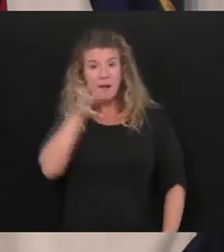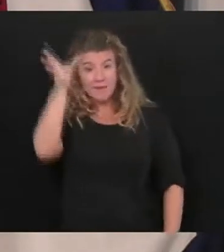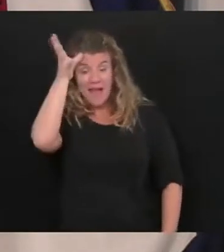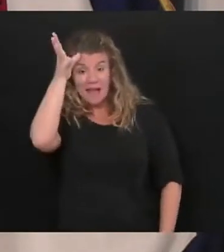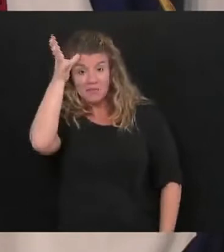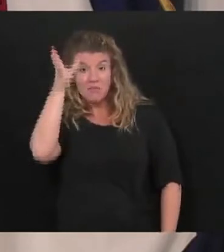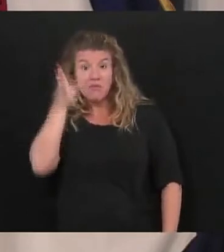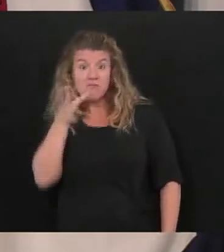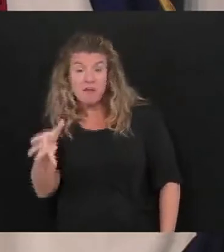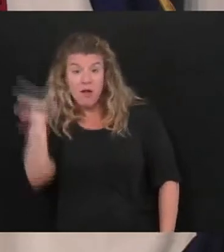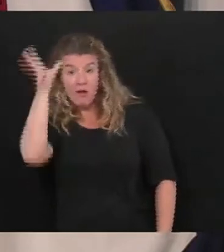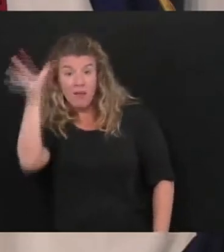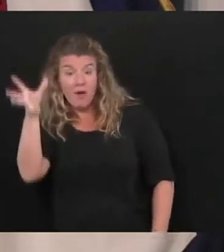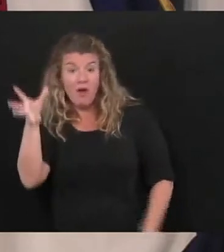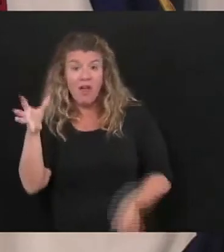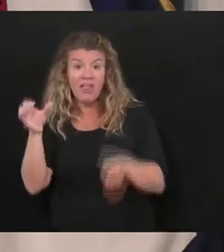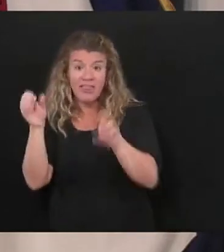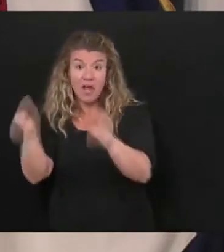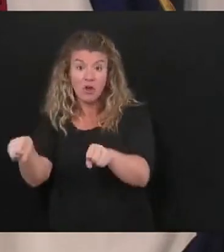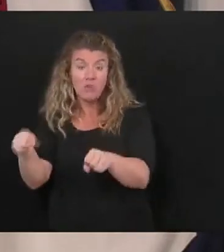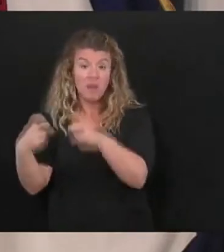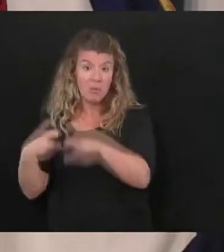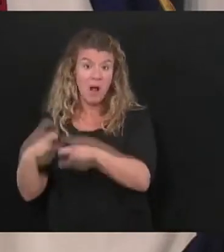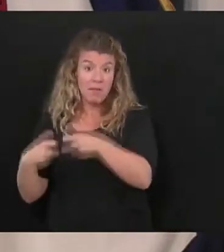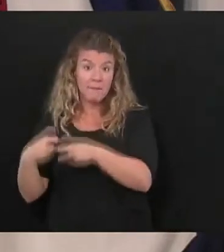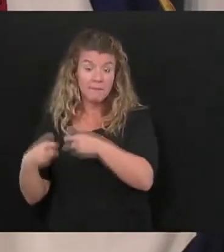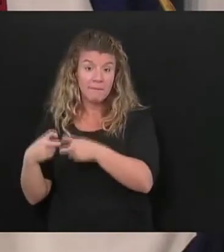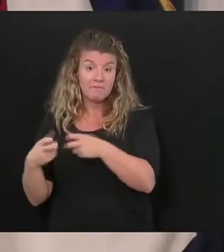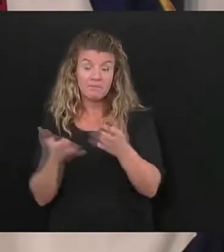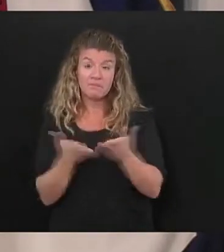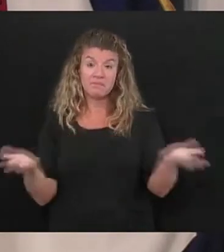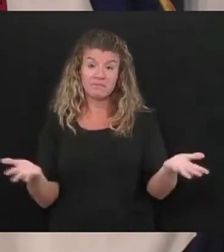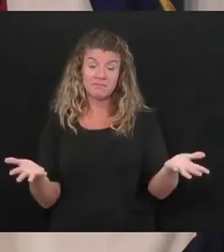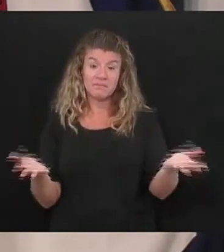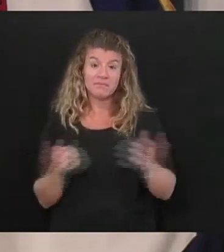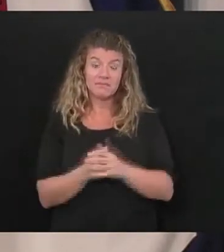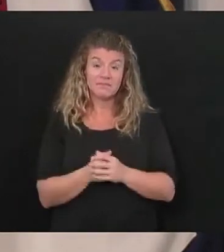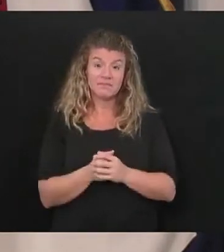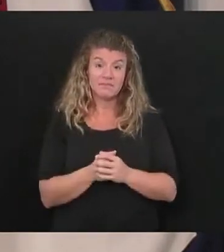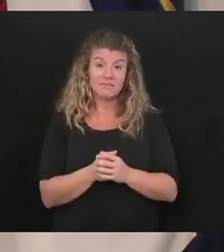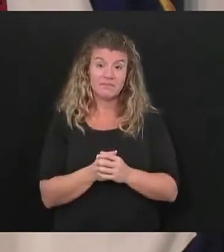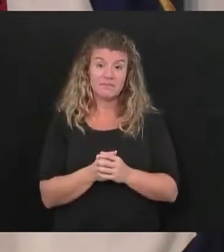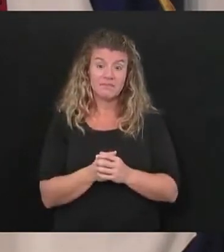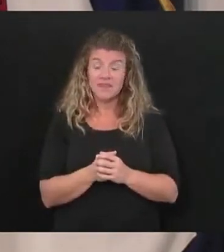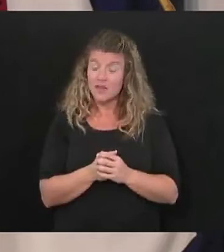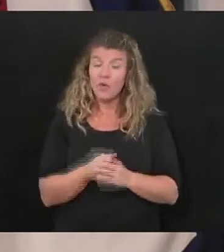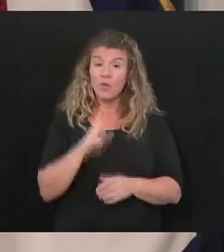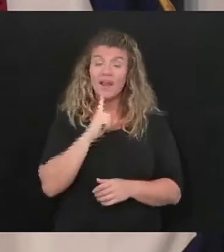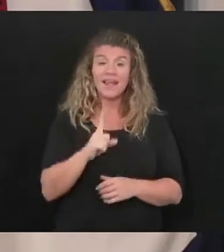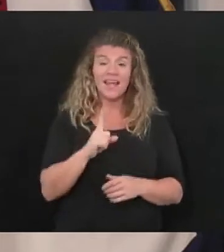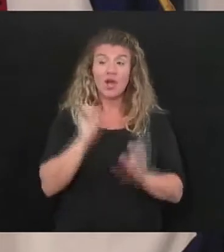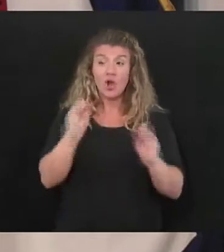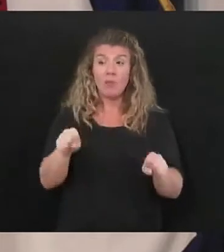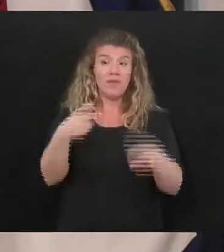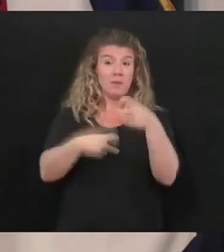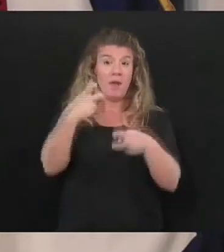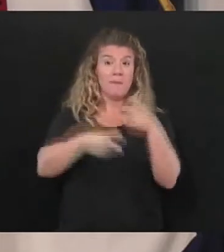gets it could be a tremendous problem could even be a problem to them so we just got to be careful